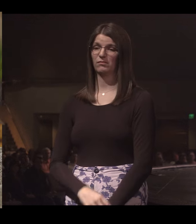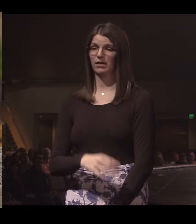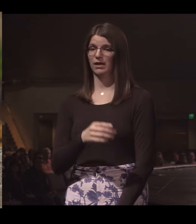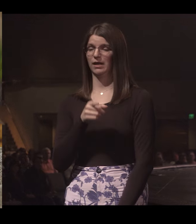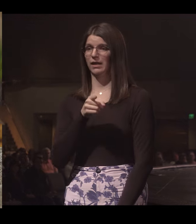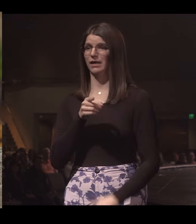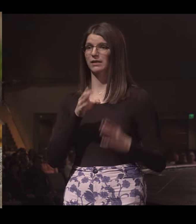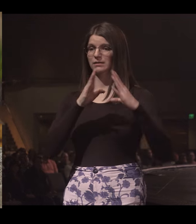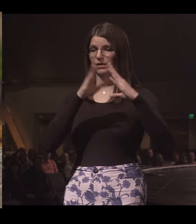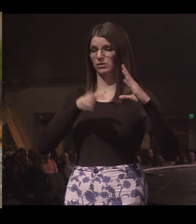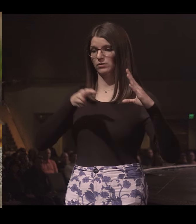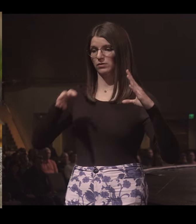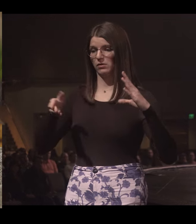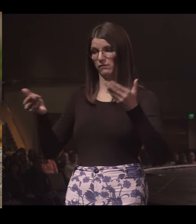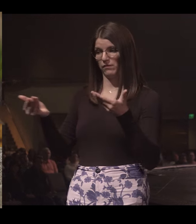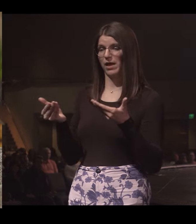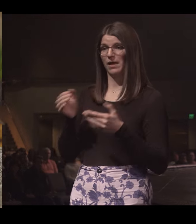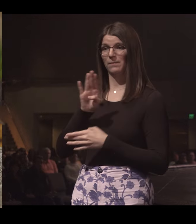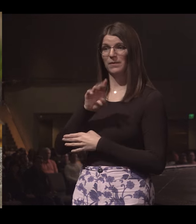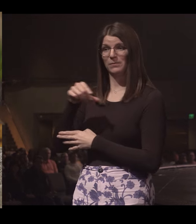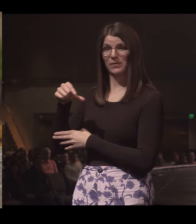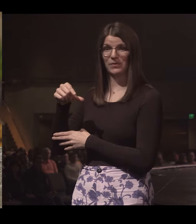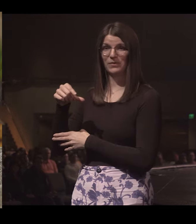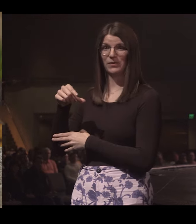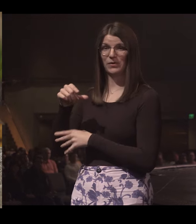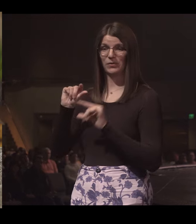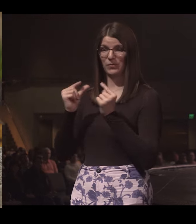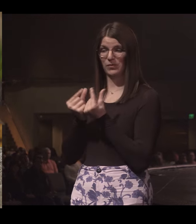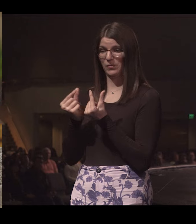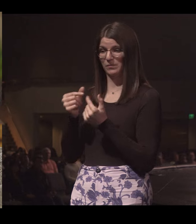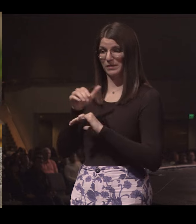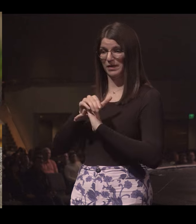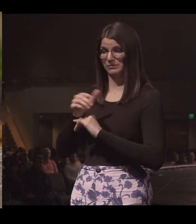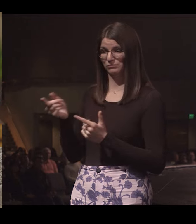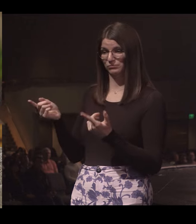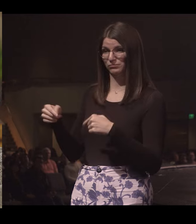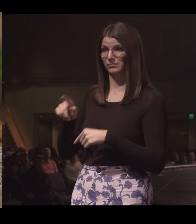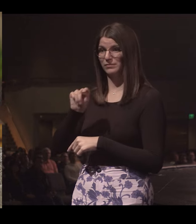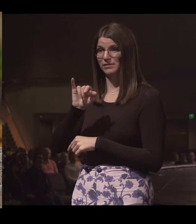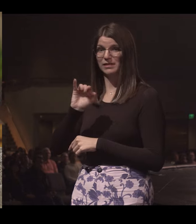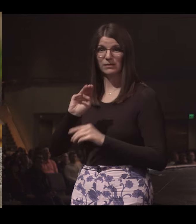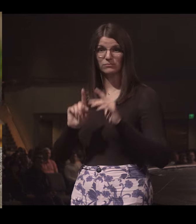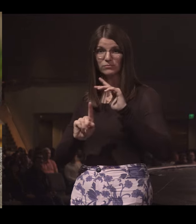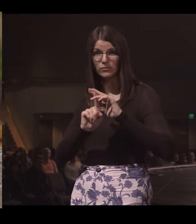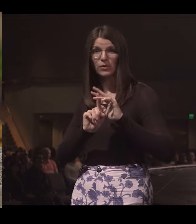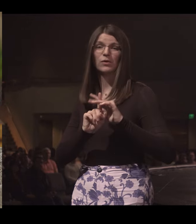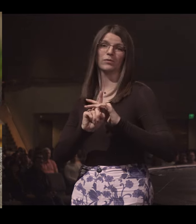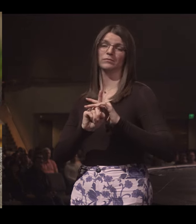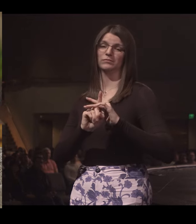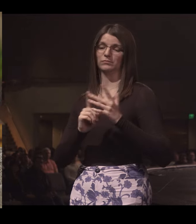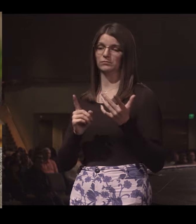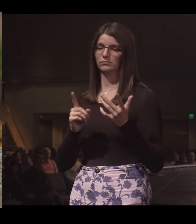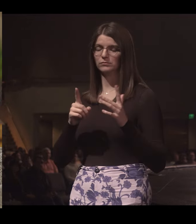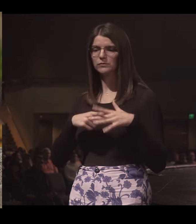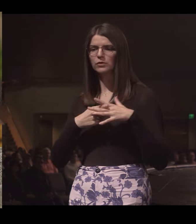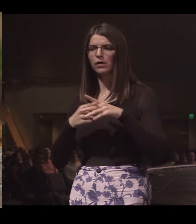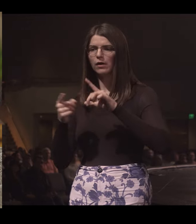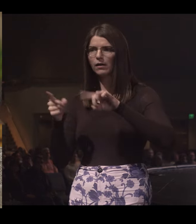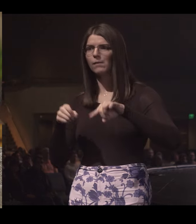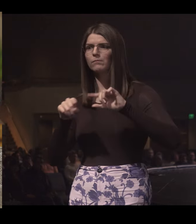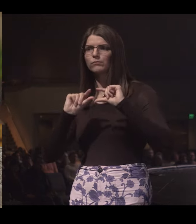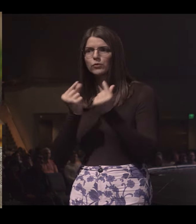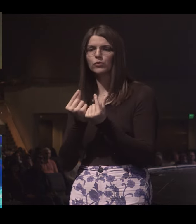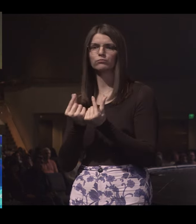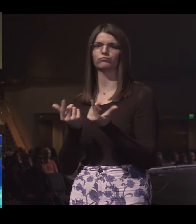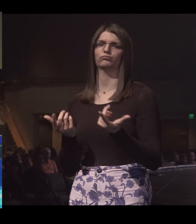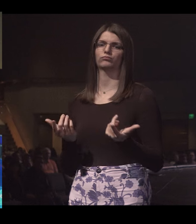But he was our neighbor, and we invited him to have barbecue one night at our small group. Tim came to the barbecue, and then he started attending